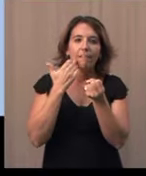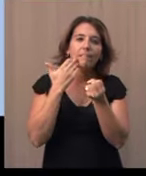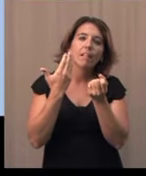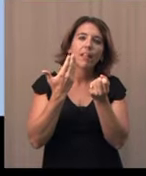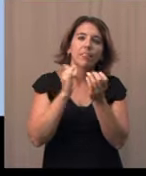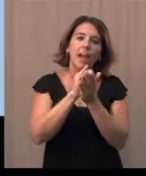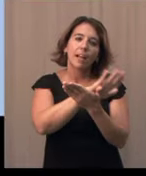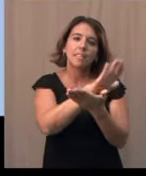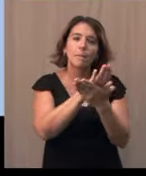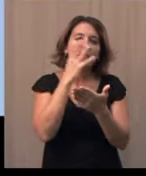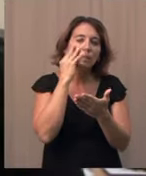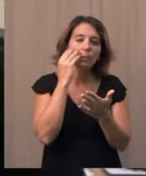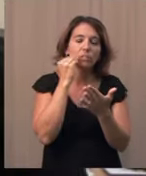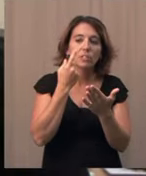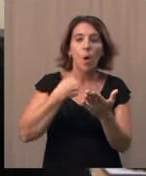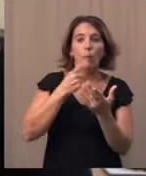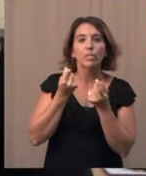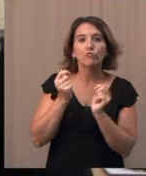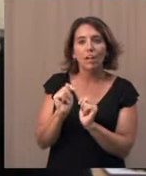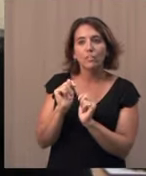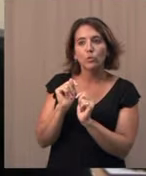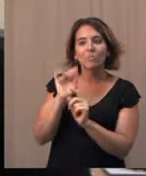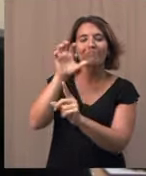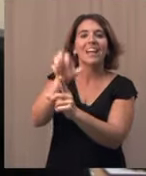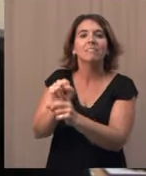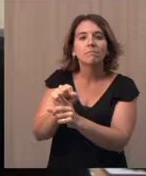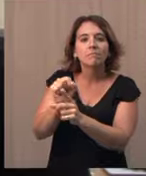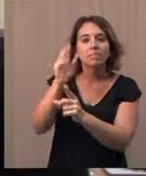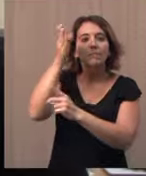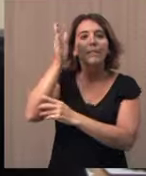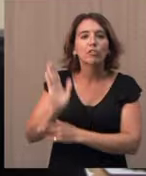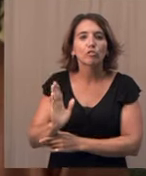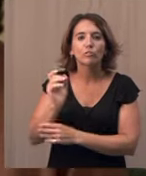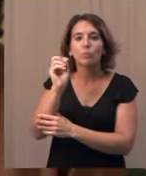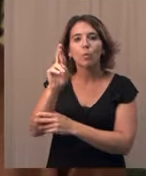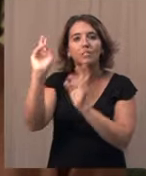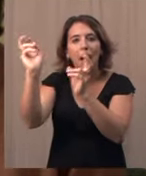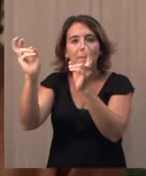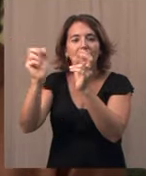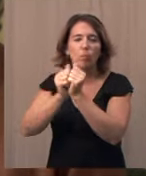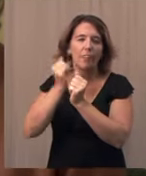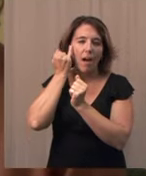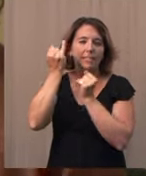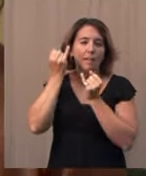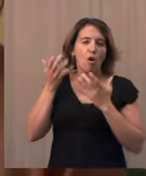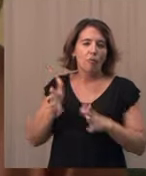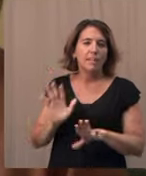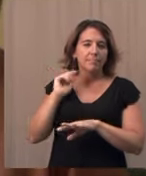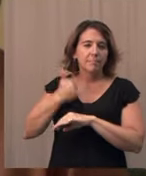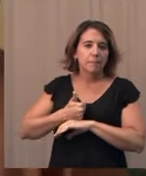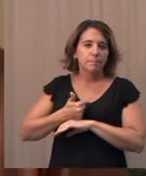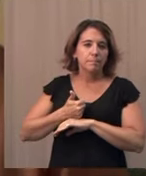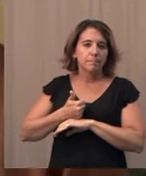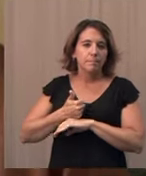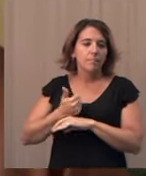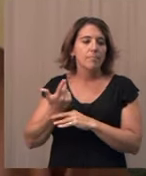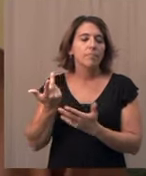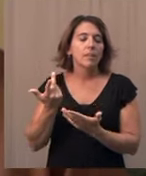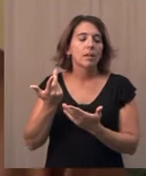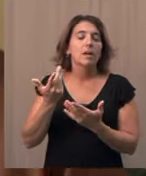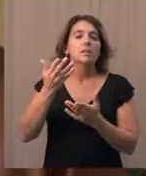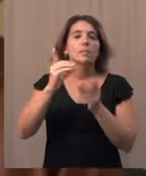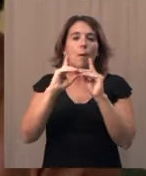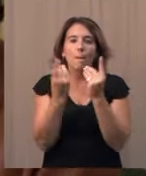speakers or go after topics with an idea in mind. Classes are often compartmentalized into